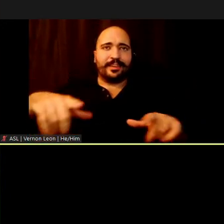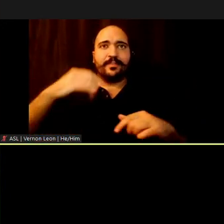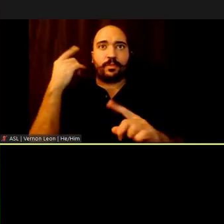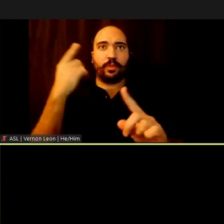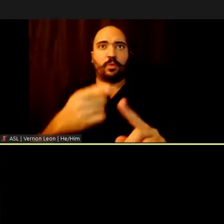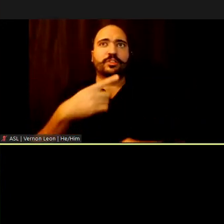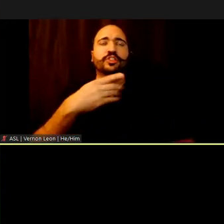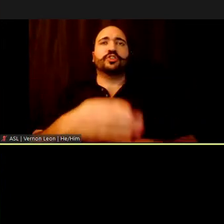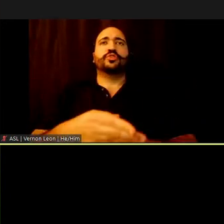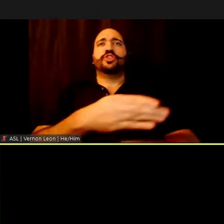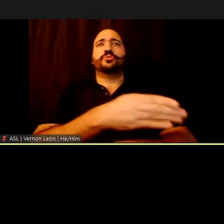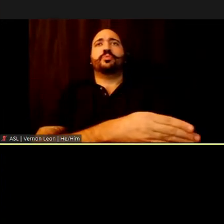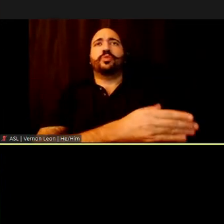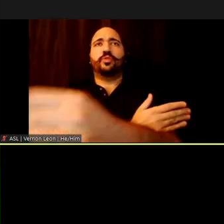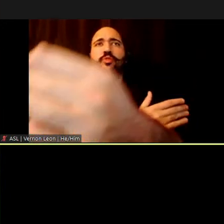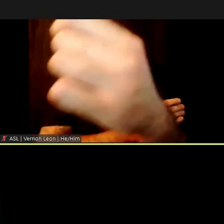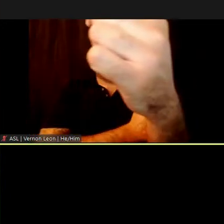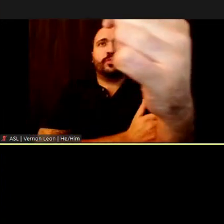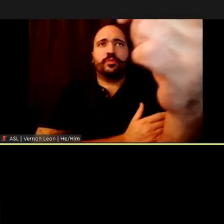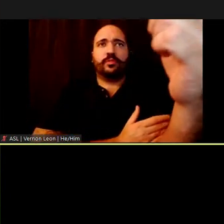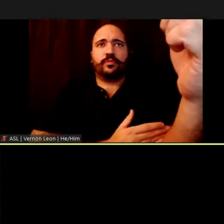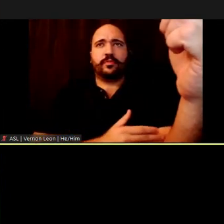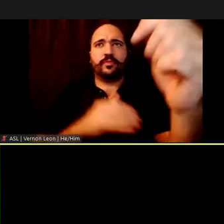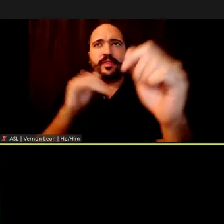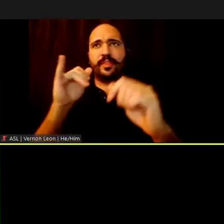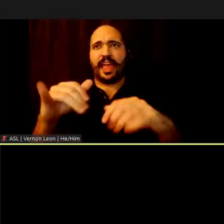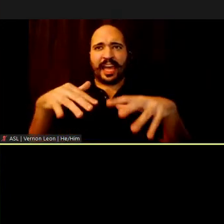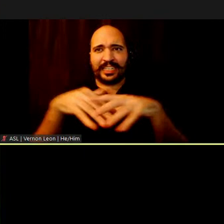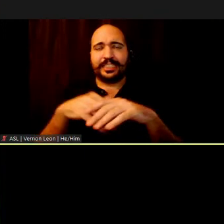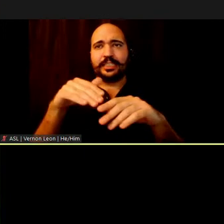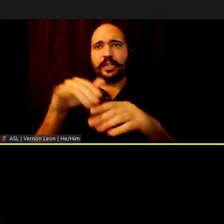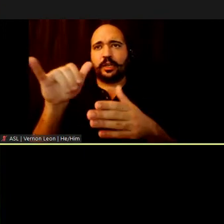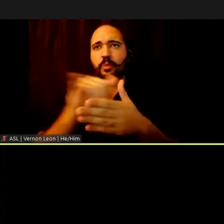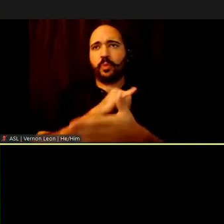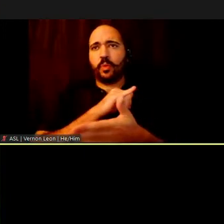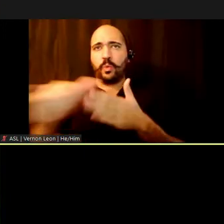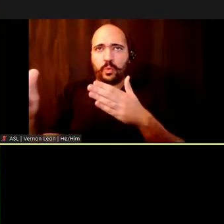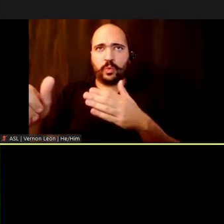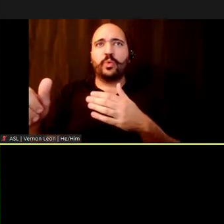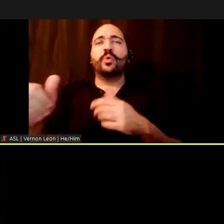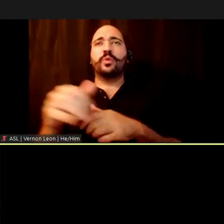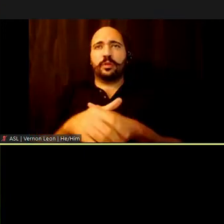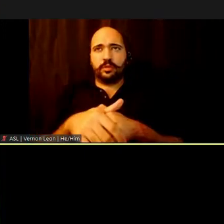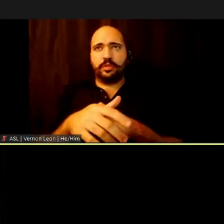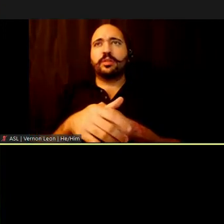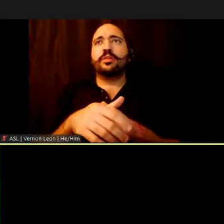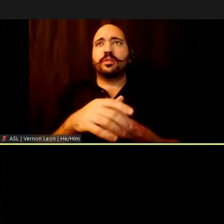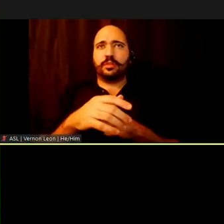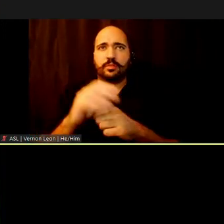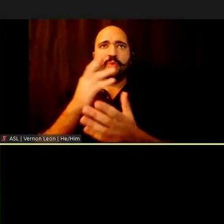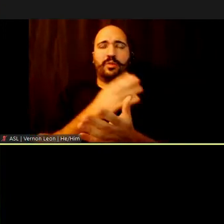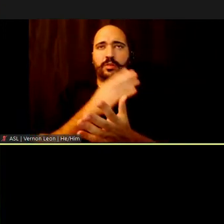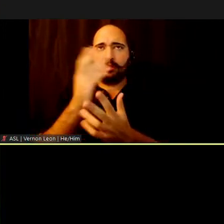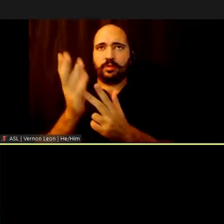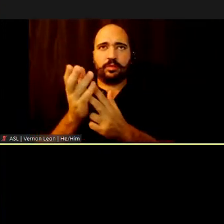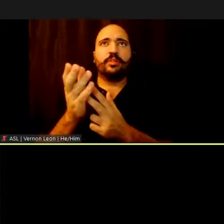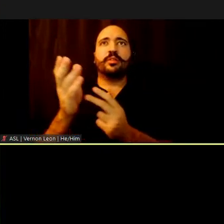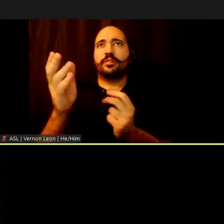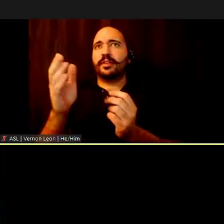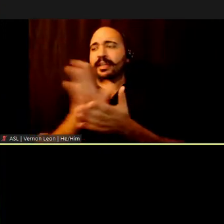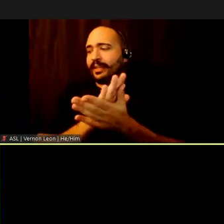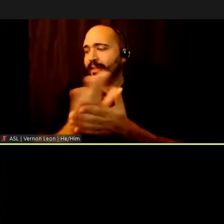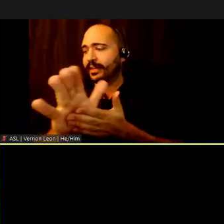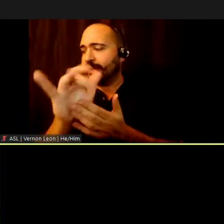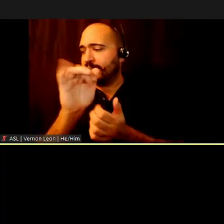the congestion in New York in terms of removing vehicles or obtaining clean air,